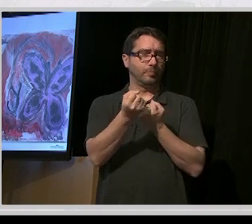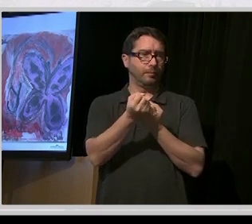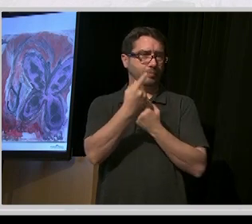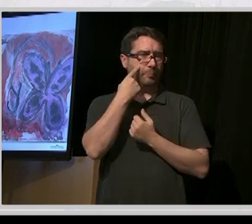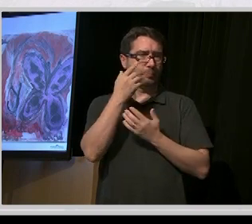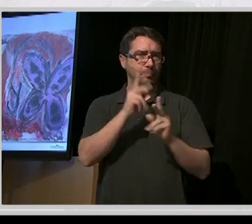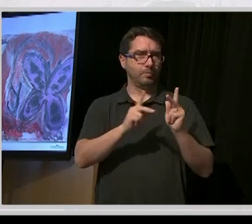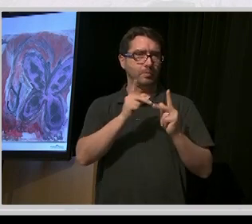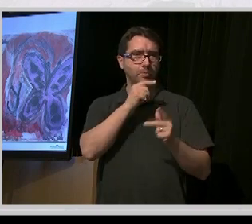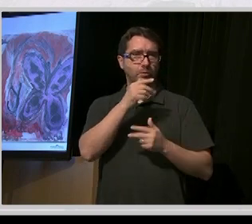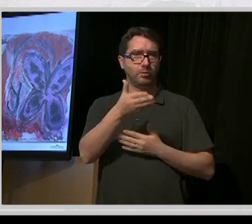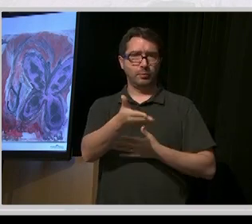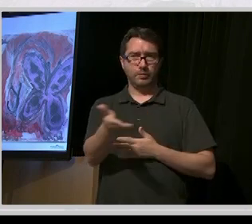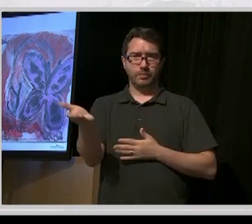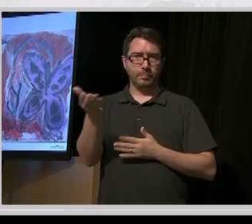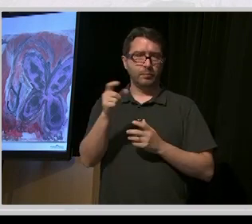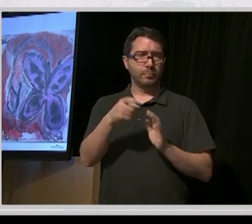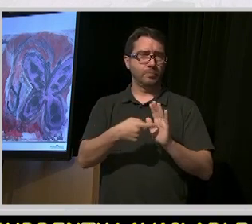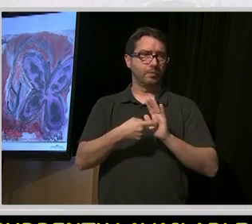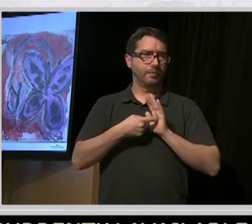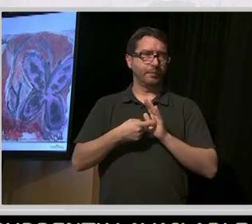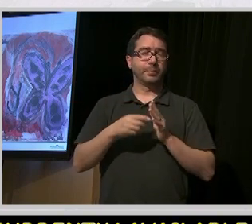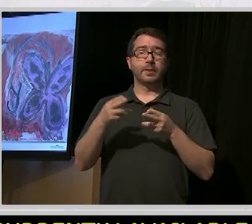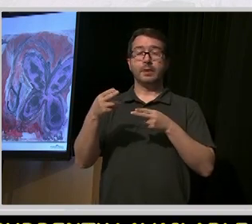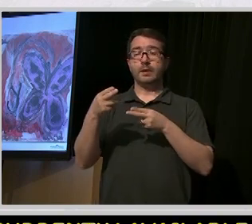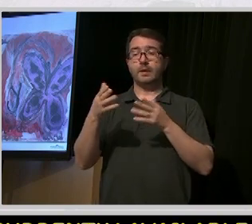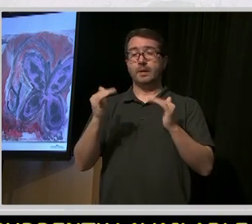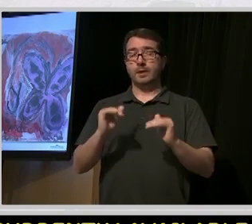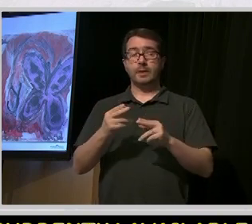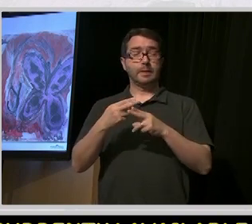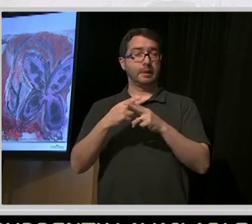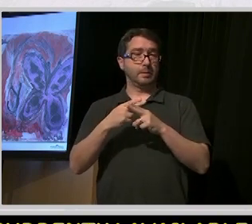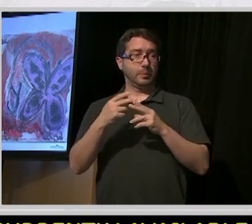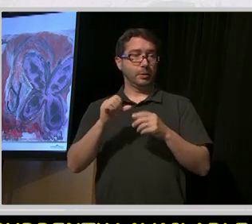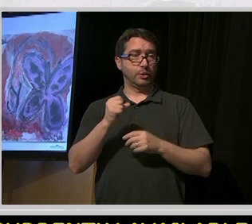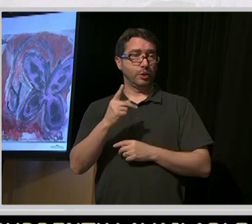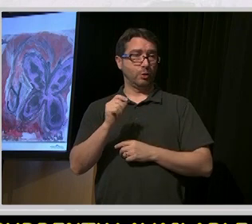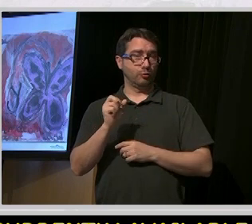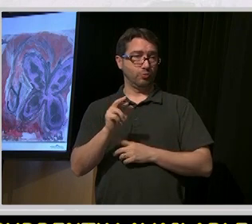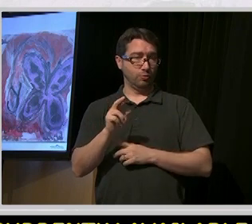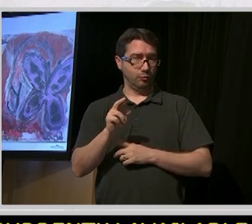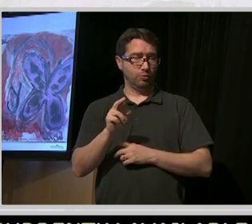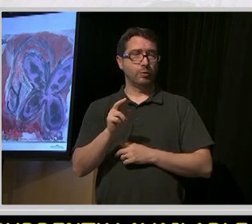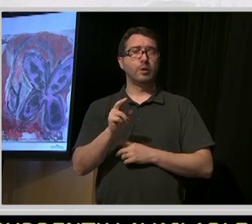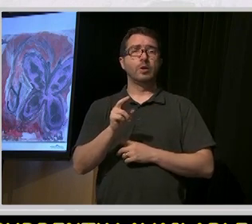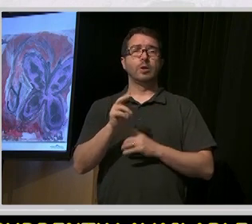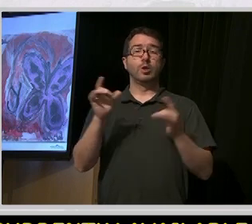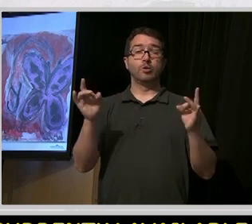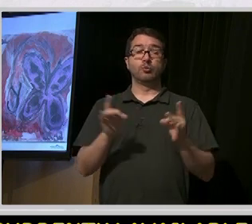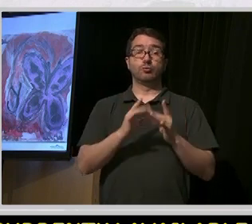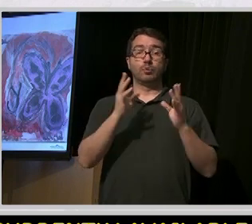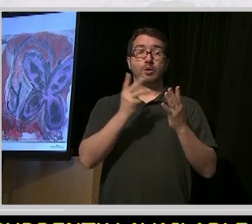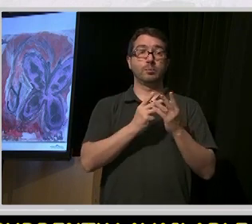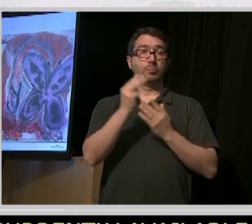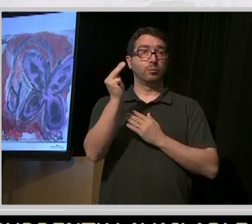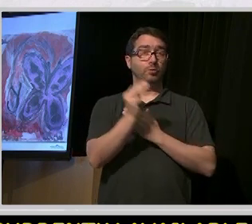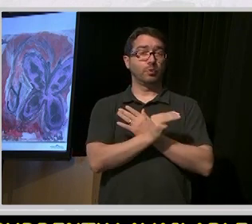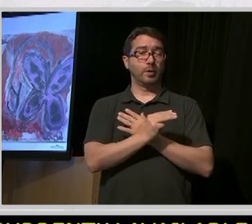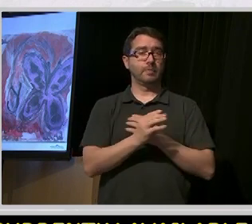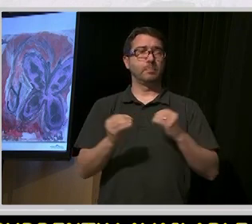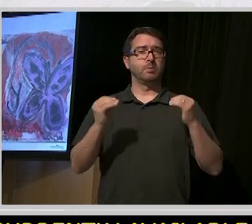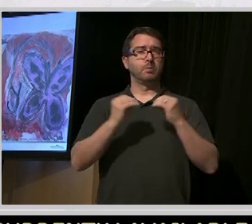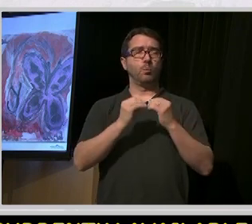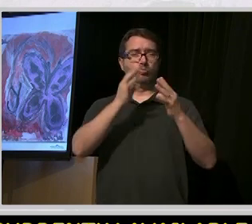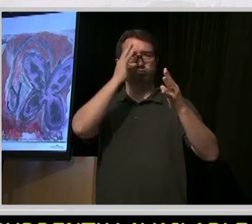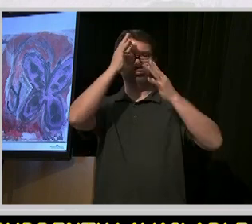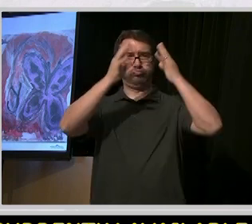looking at temporary shelter arrangements and shifting that from a kind of crisis-driven program to an innovations program.